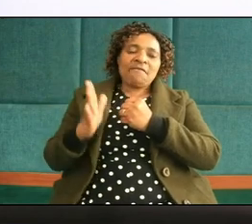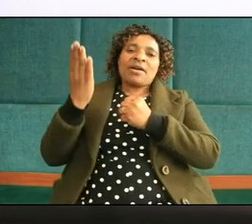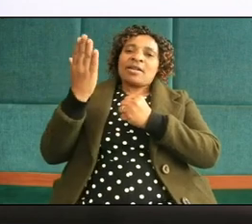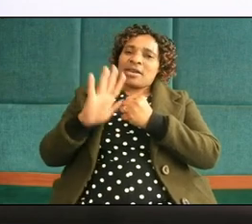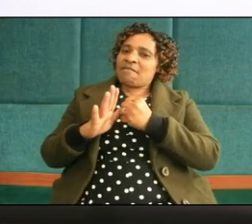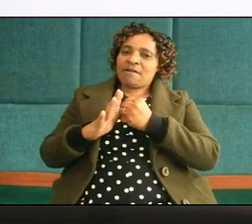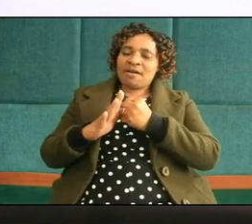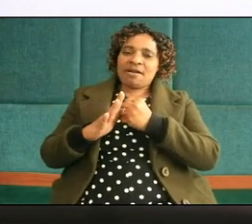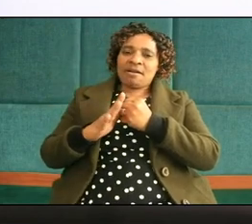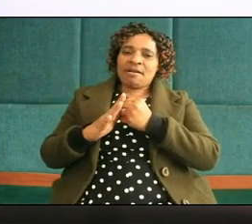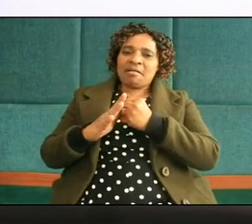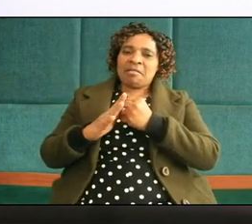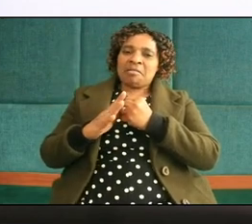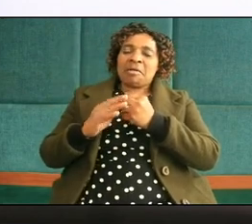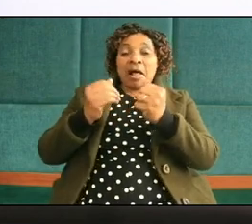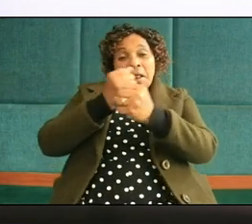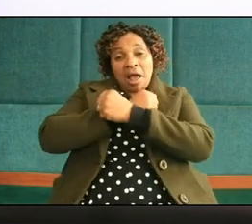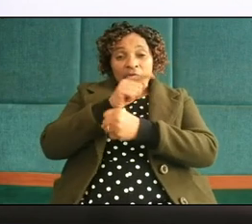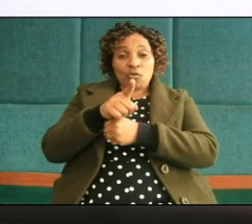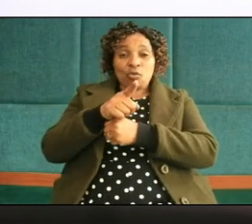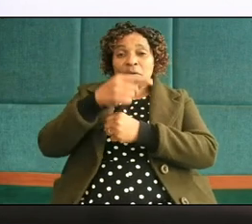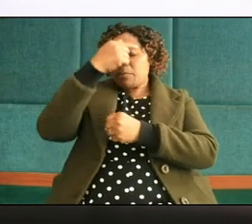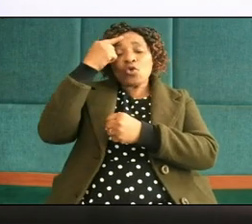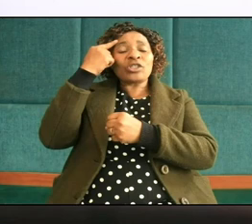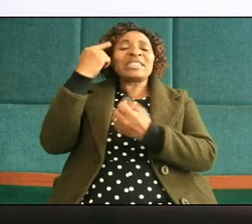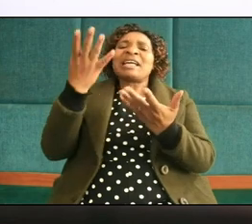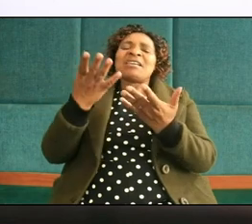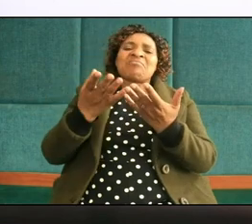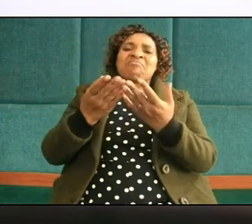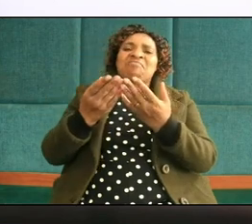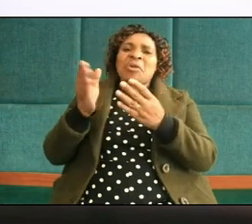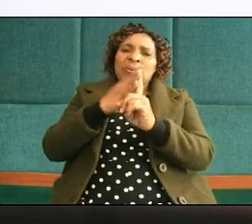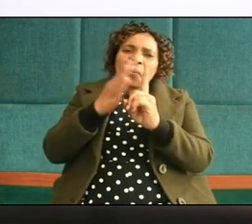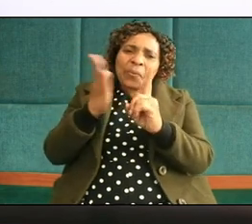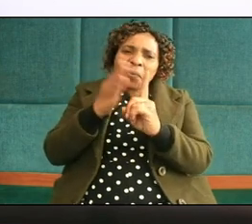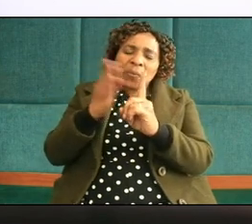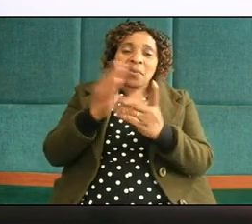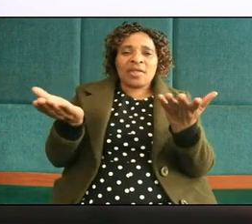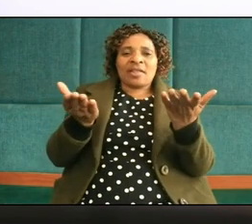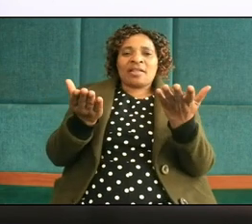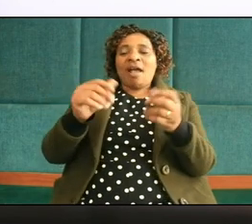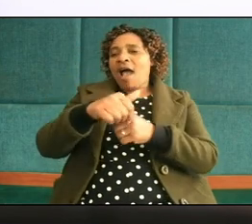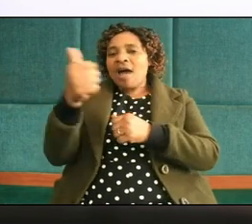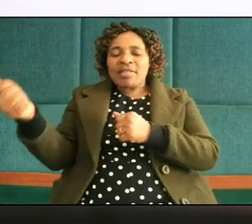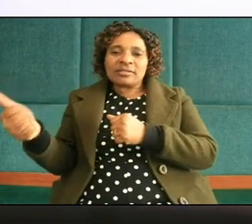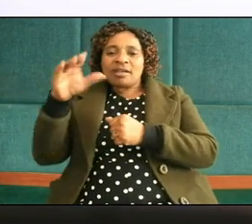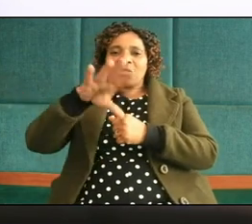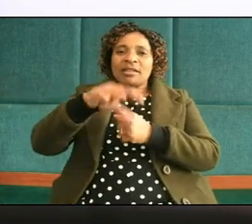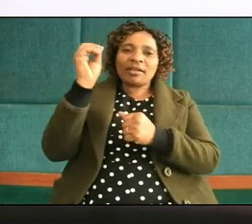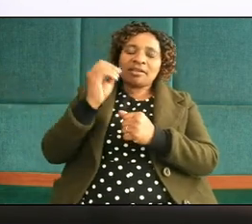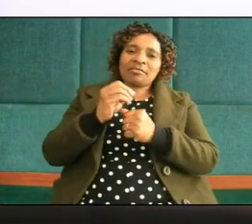will never denounce them because if they denounce them they will be punished others are even telling them